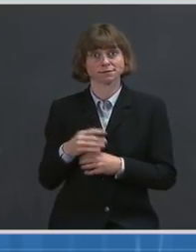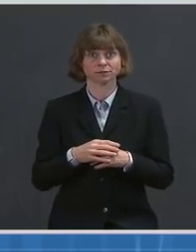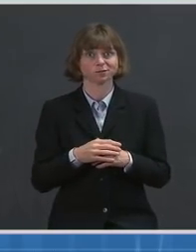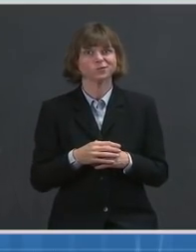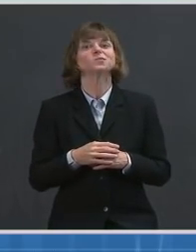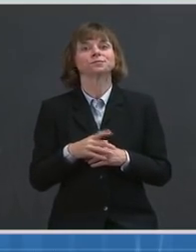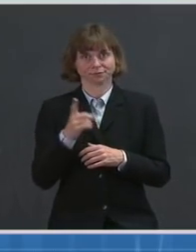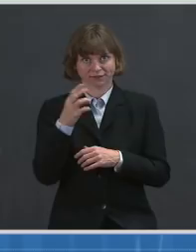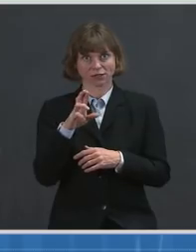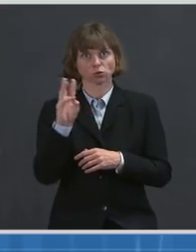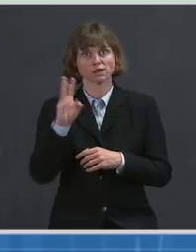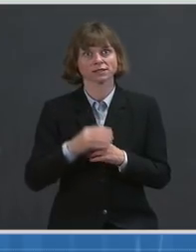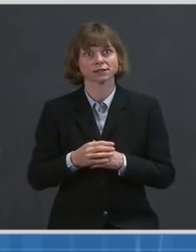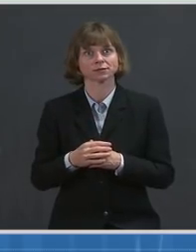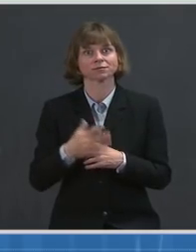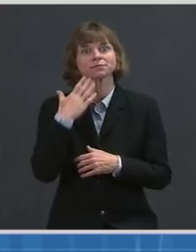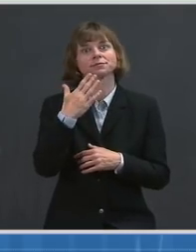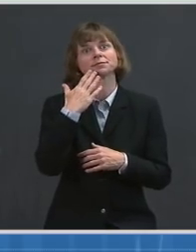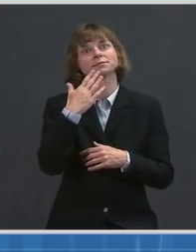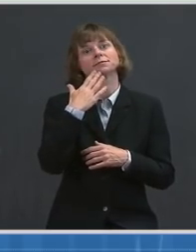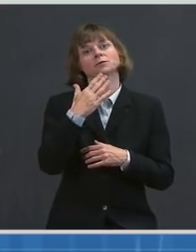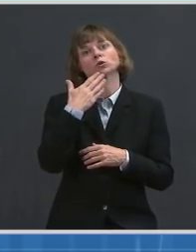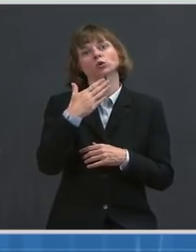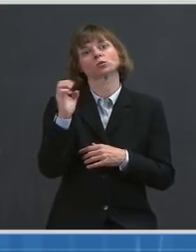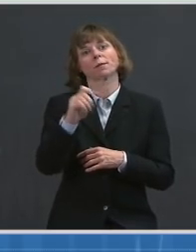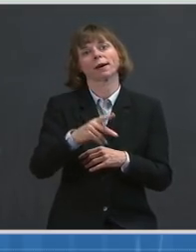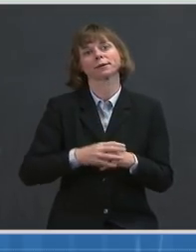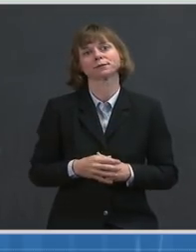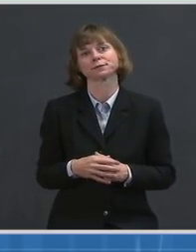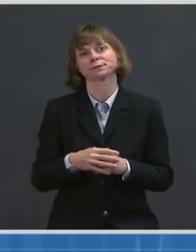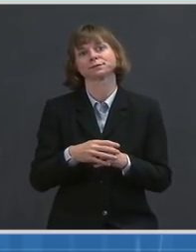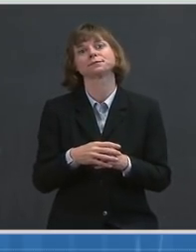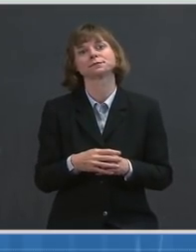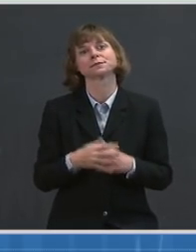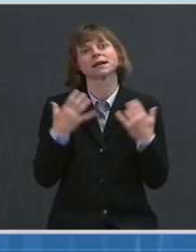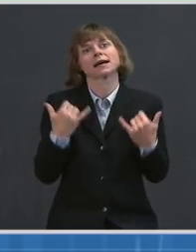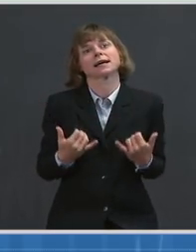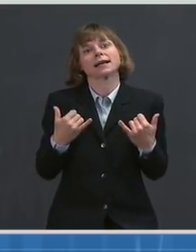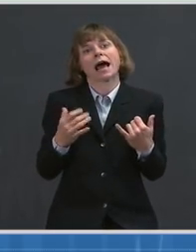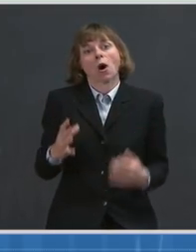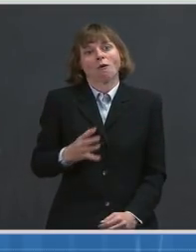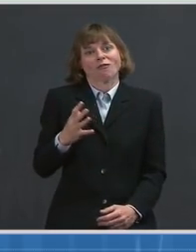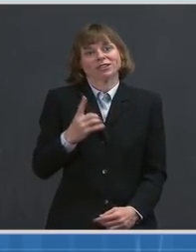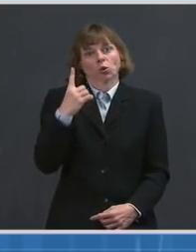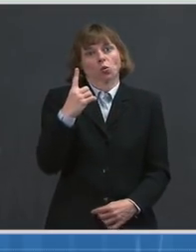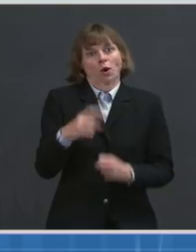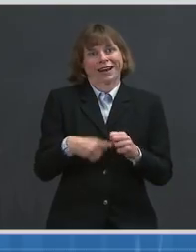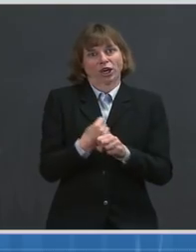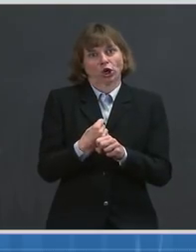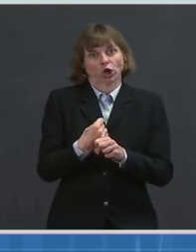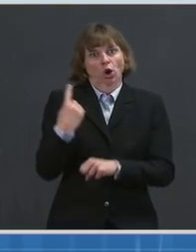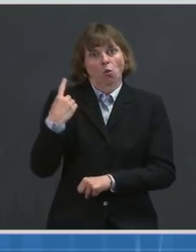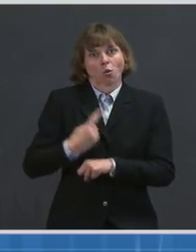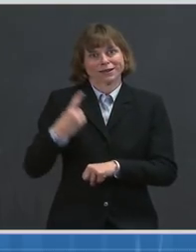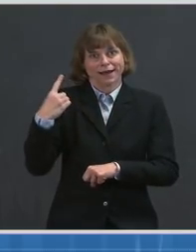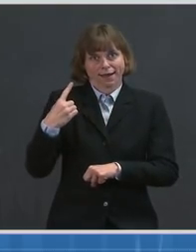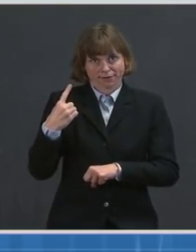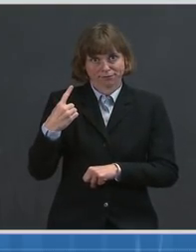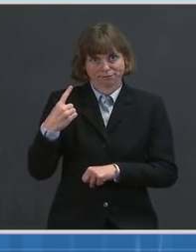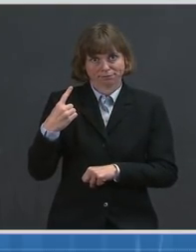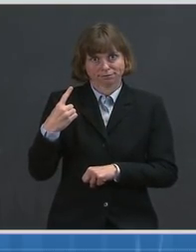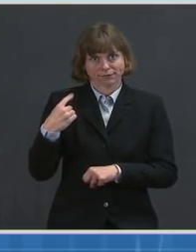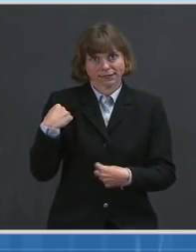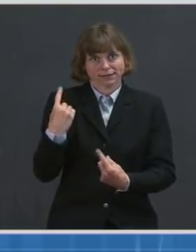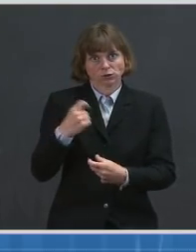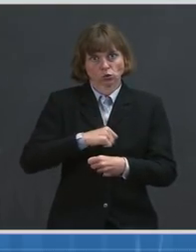Dr. Thank you, Jeff. It's good to be back with you all today. We are now officially one year and one day into the COVID-19 pandemic.